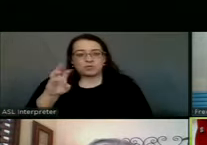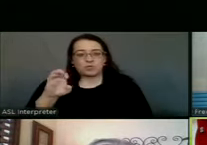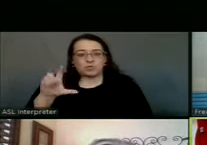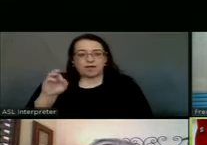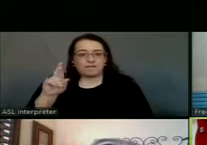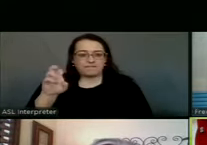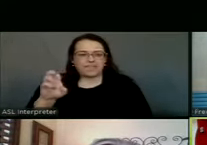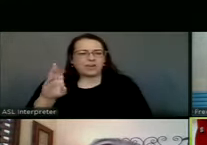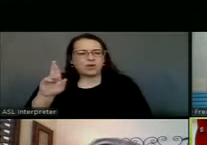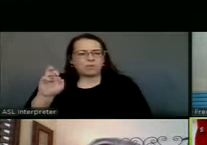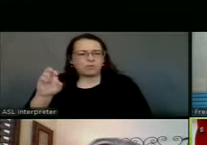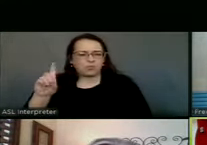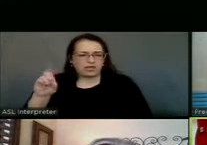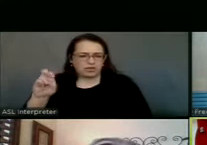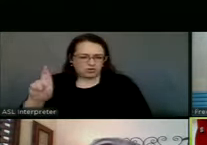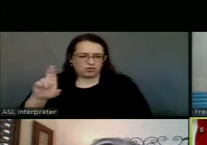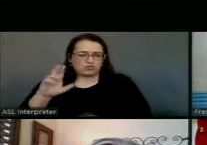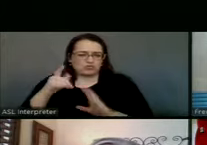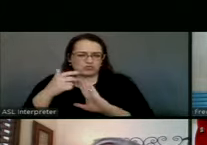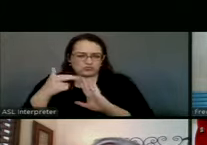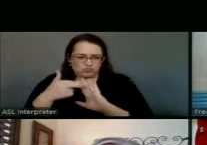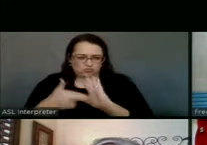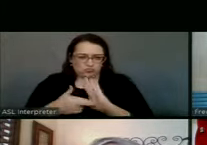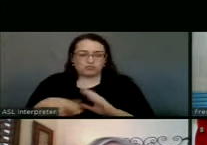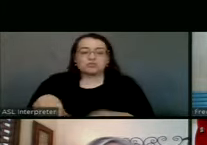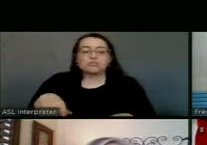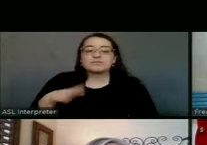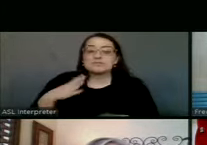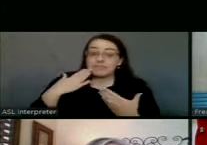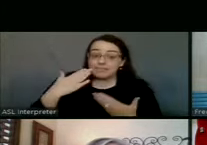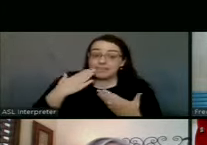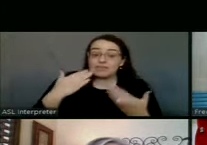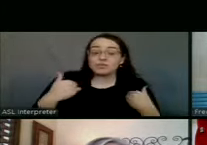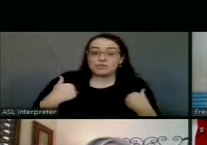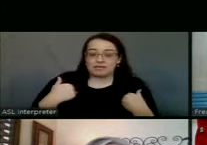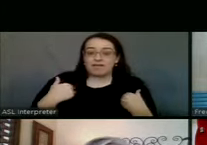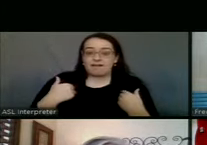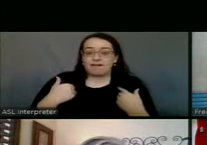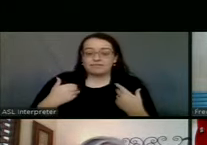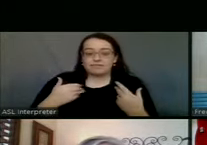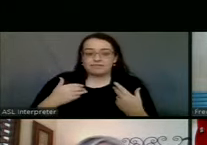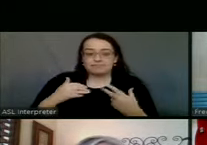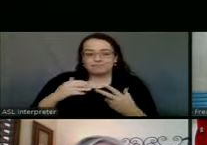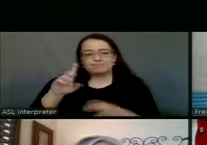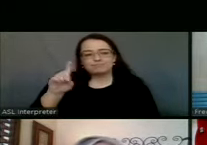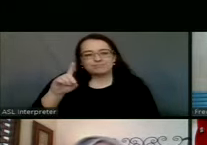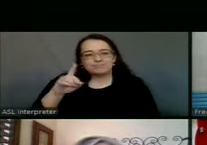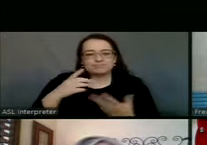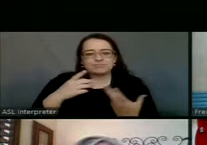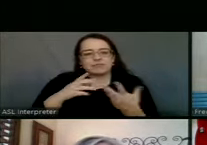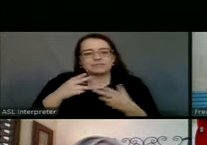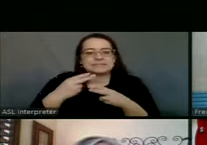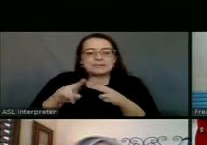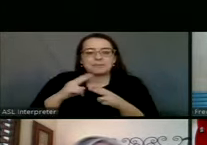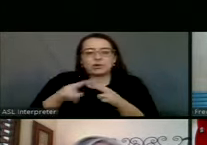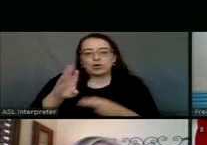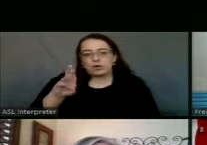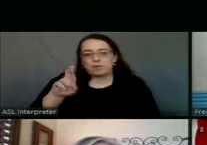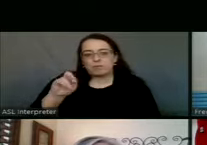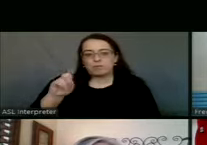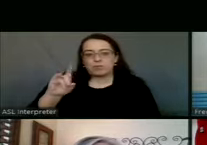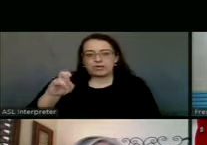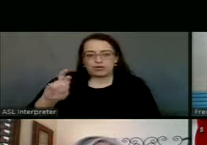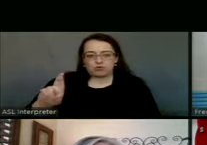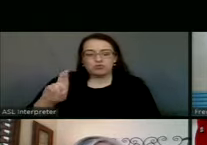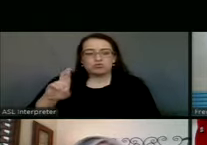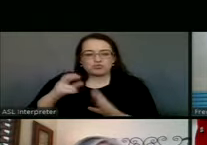breeders ordinance. Mr. City Manager? All right, Mayor, thank you. Uh, we have a, uh, draft, uh, breeders ordinance that has